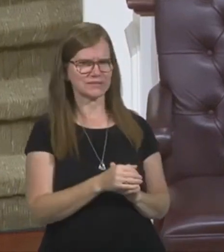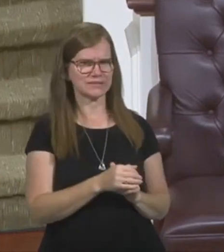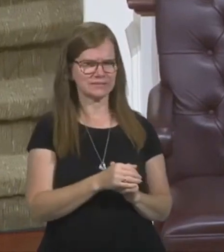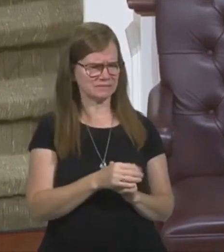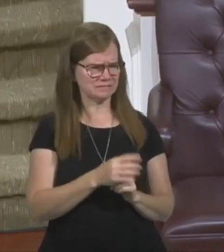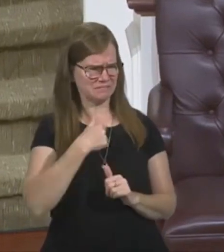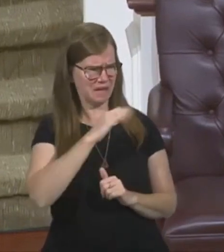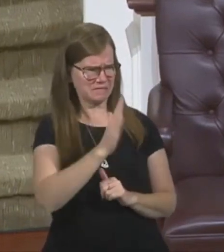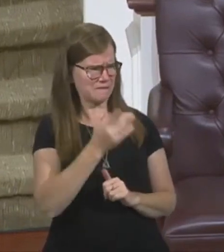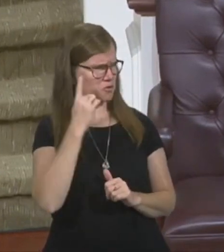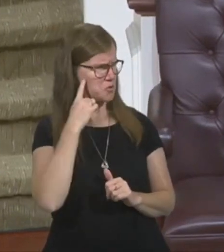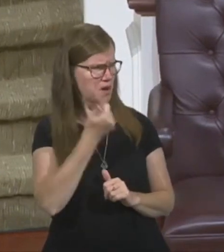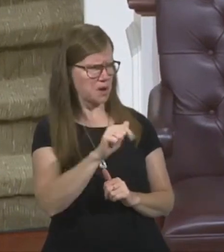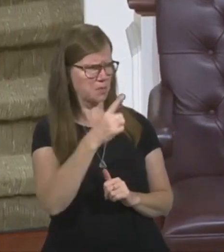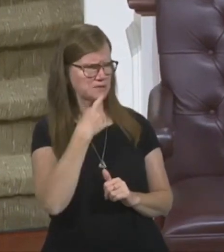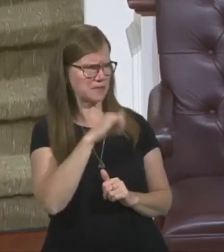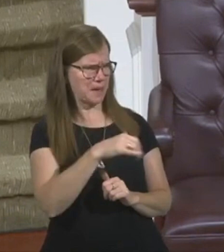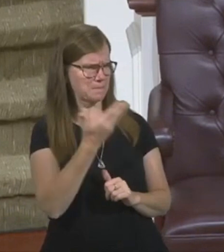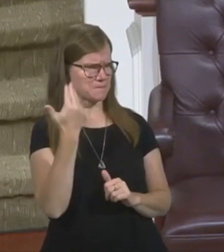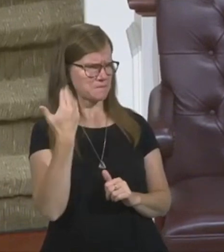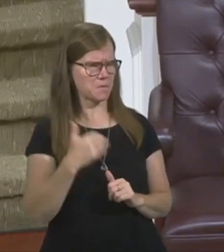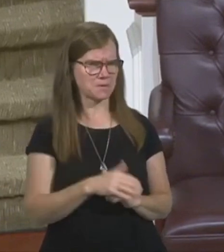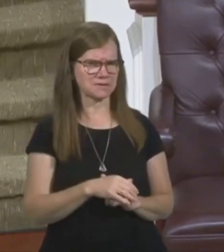So I never heard anybody say that before.